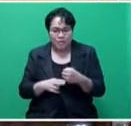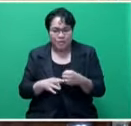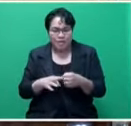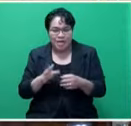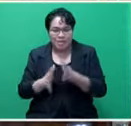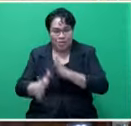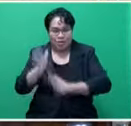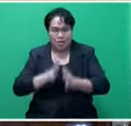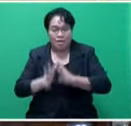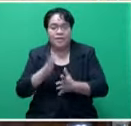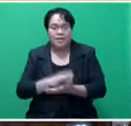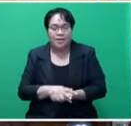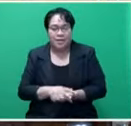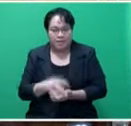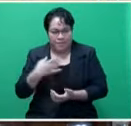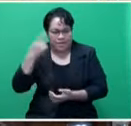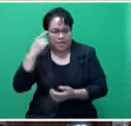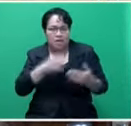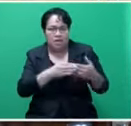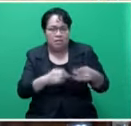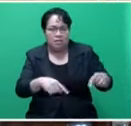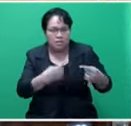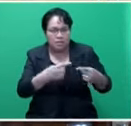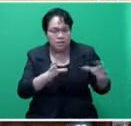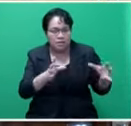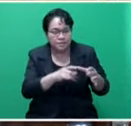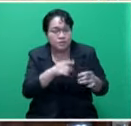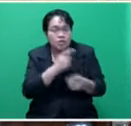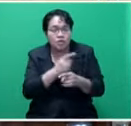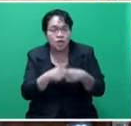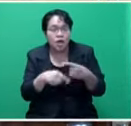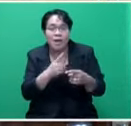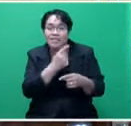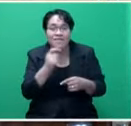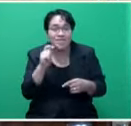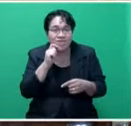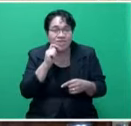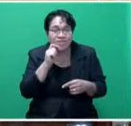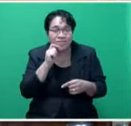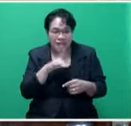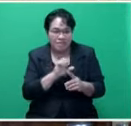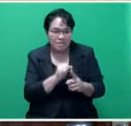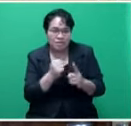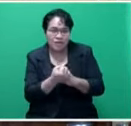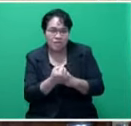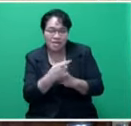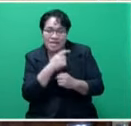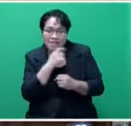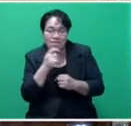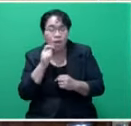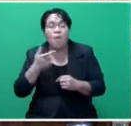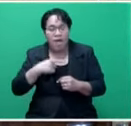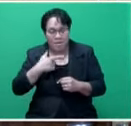Leader of Opposition, you know, we talked about Tavuni, and we have a situation in Tavuni because,